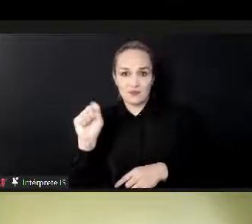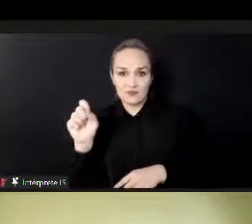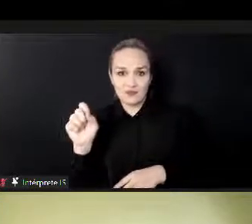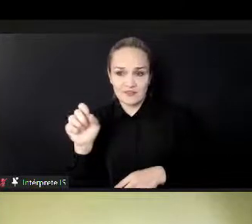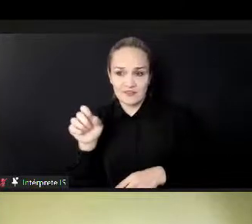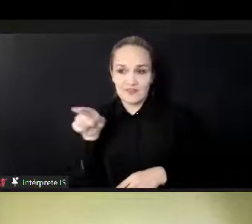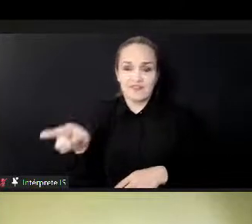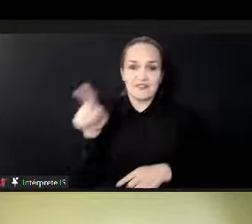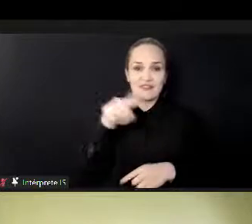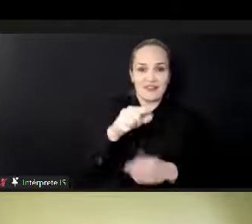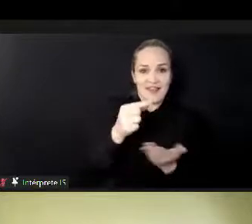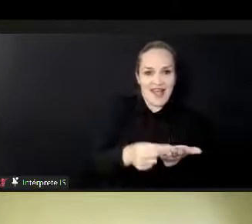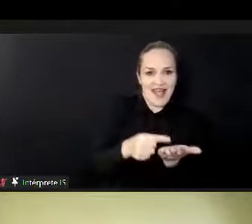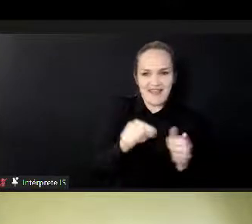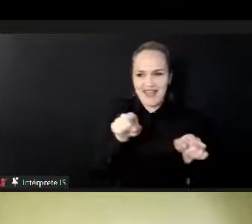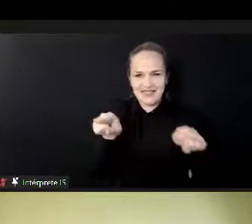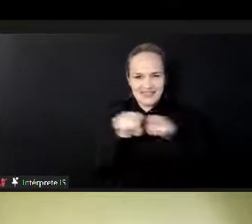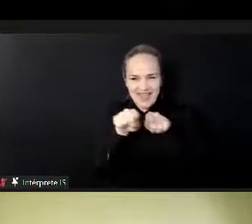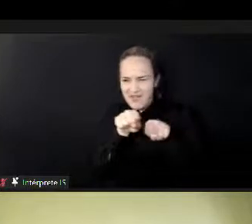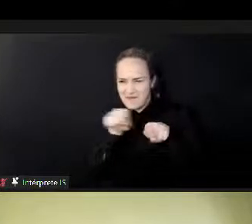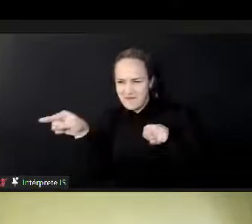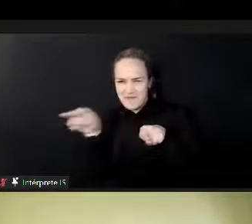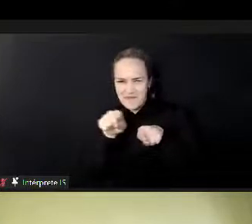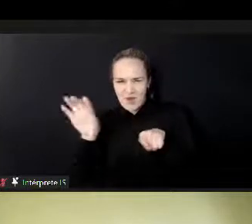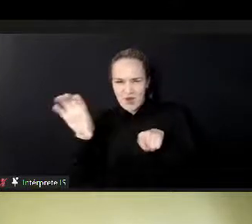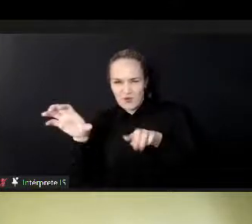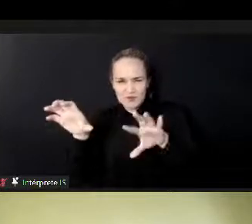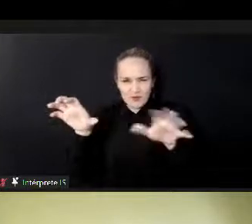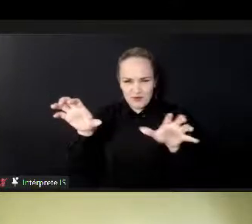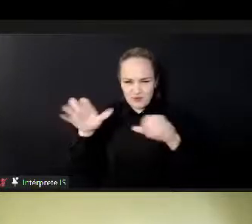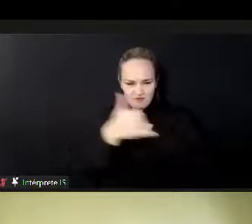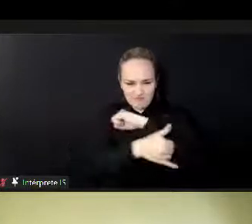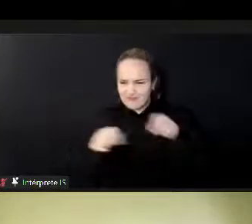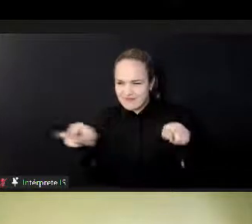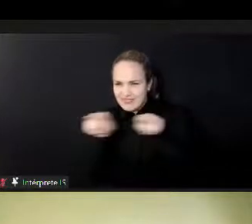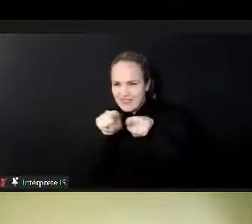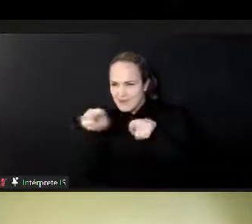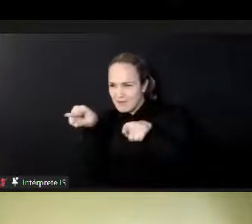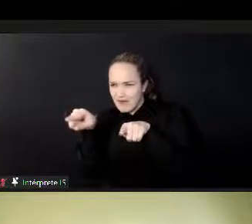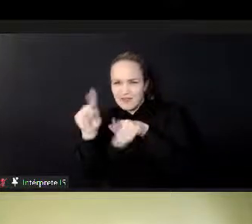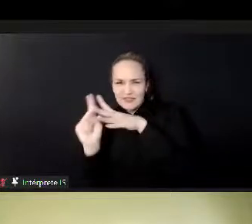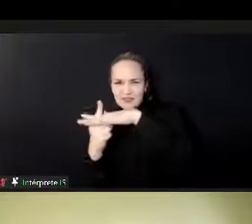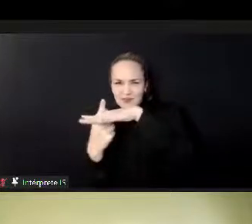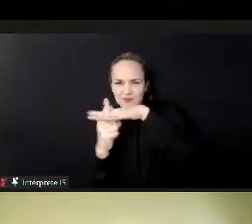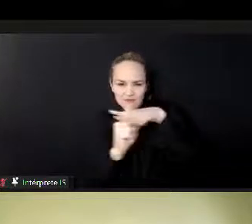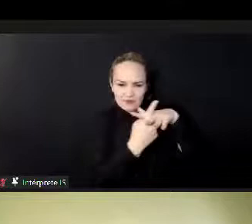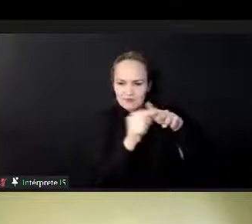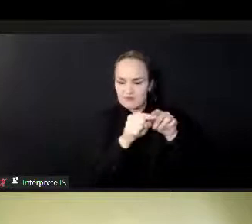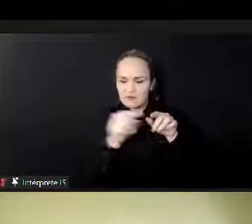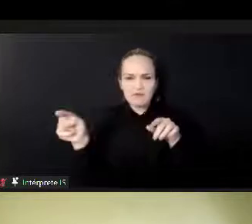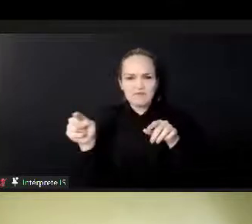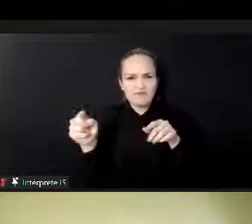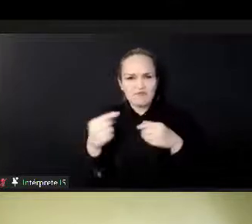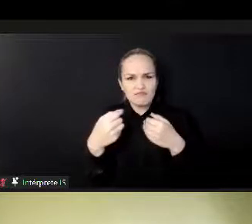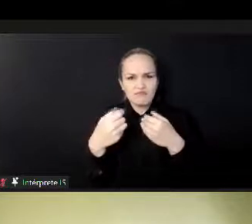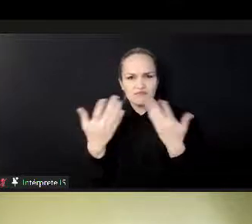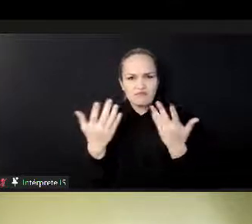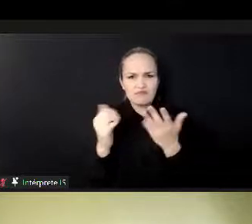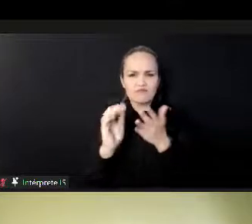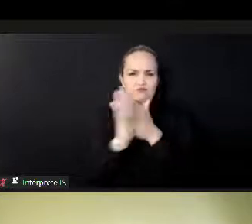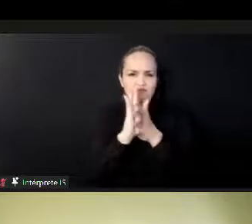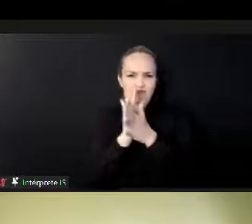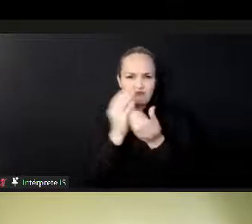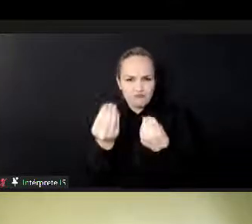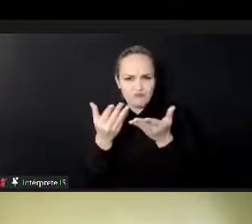frankly? And how do you feel that you, you know, and how do you feel that kind of you're, you can utilize digital technologies